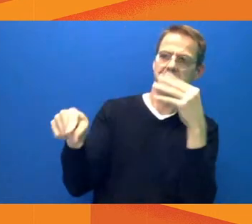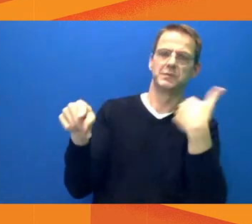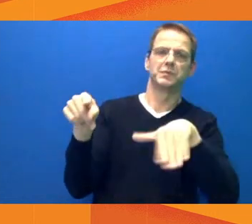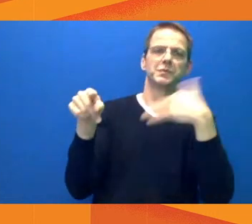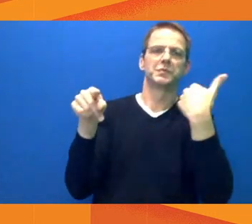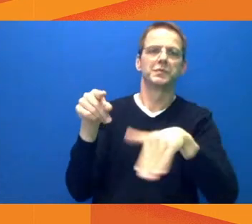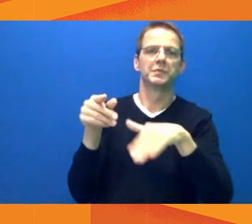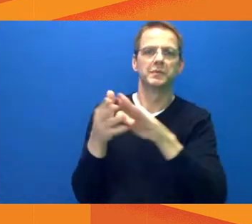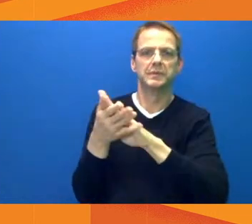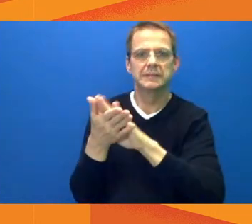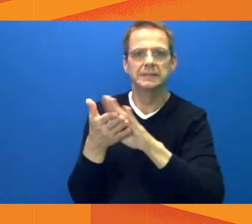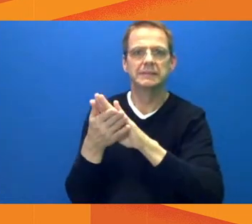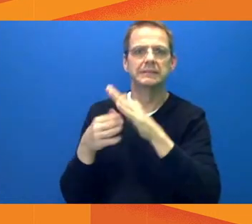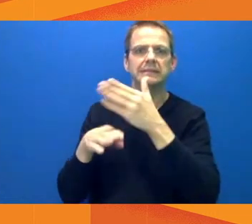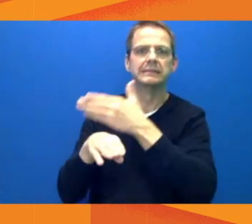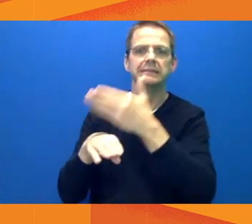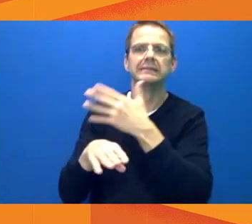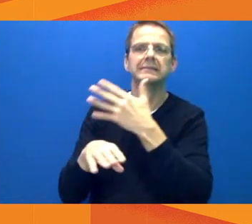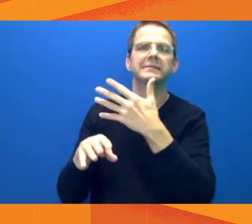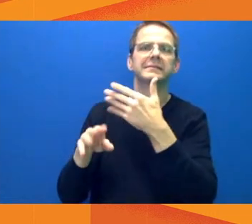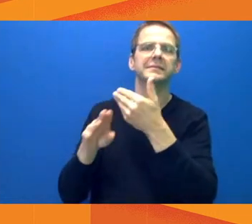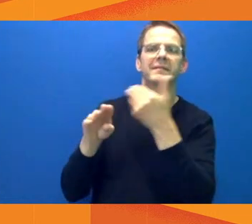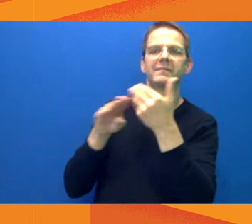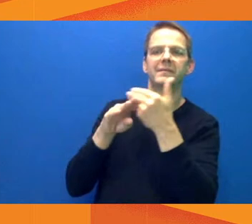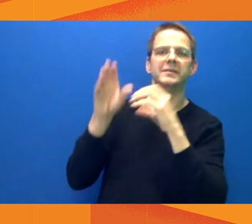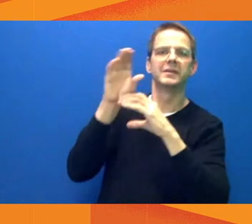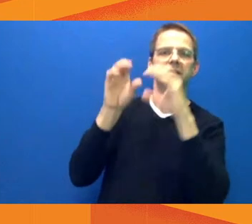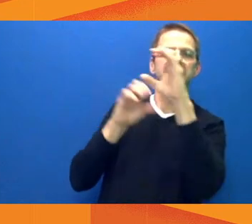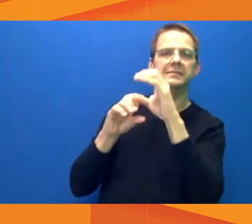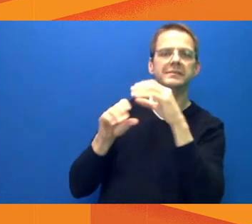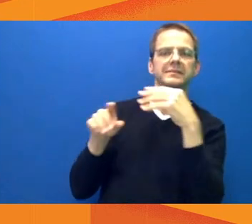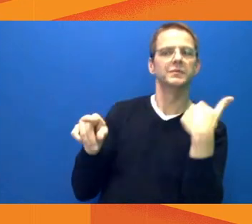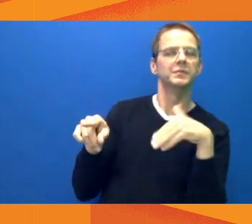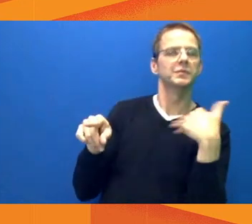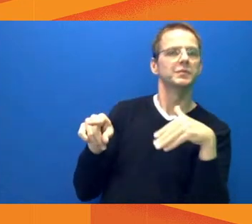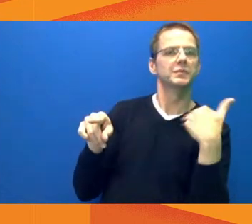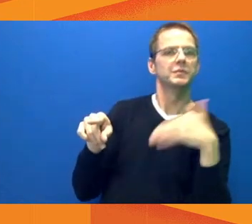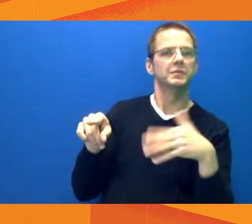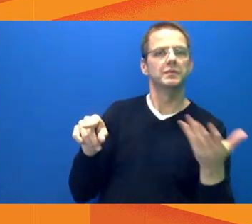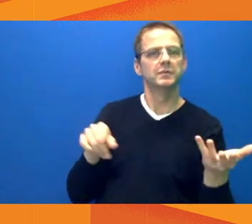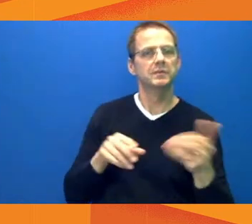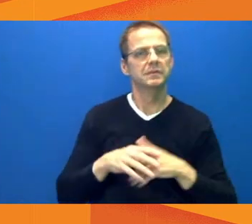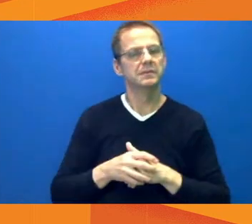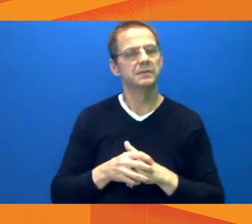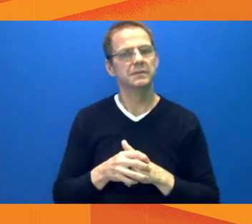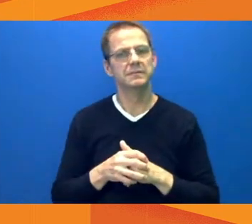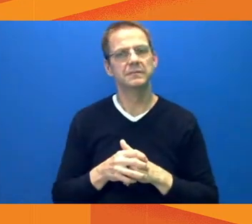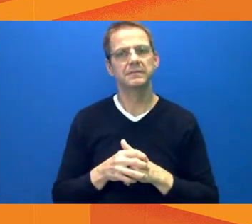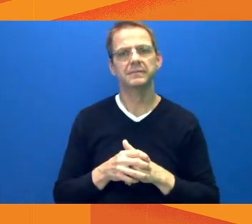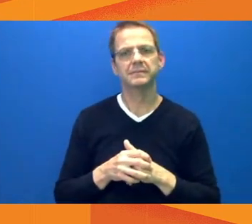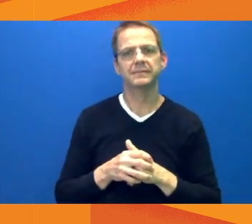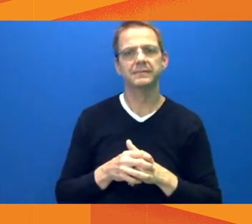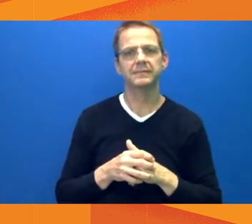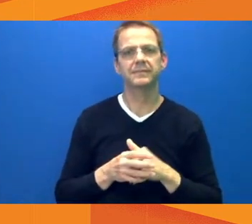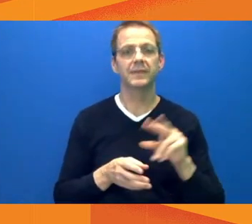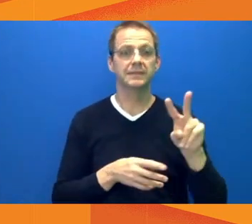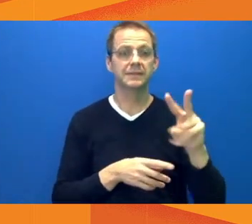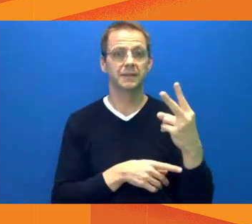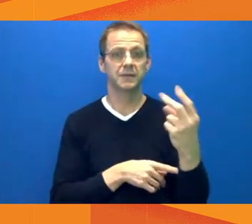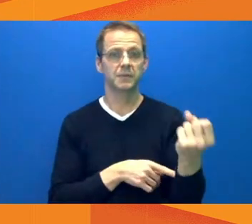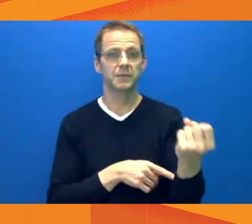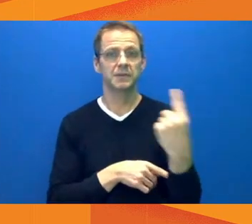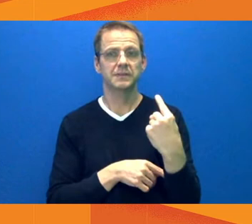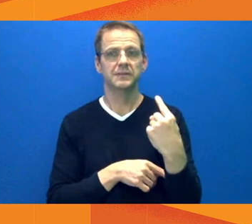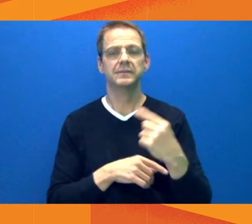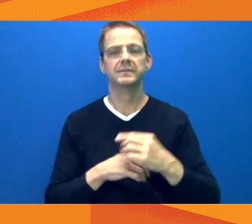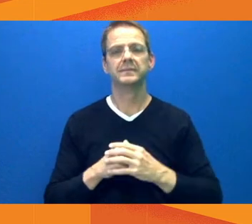Jeremy, do you have a follow-up question? I do. I think it was mostly addressed by Andre